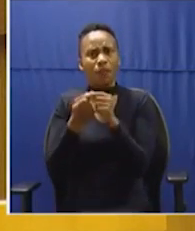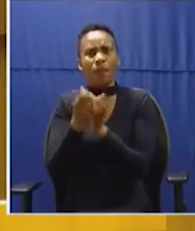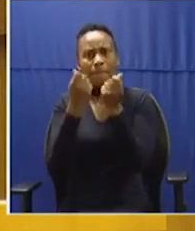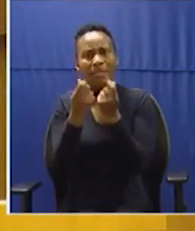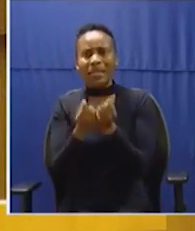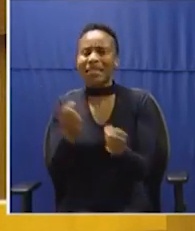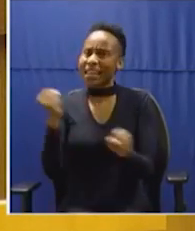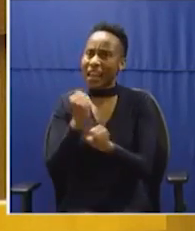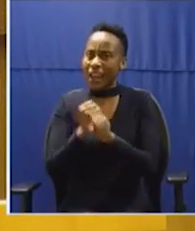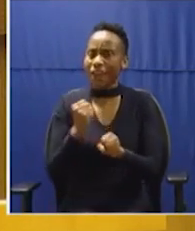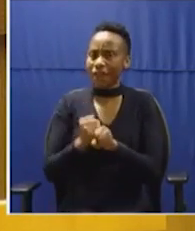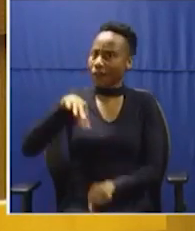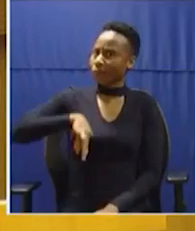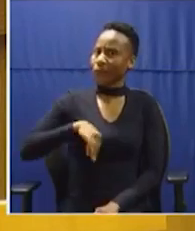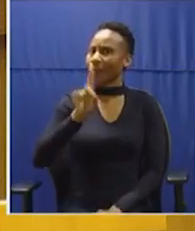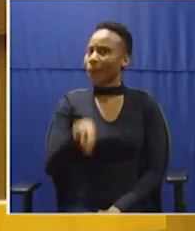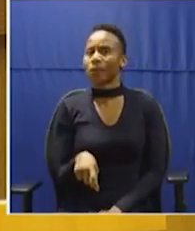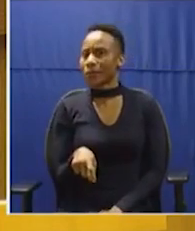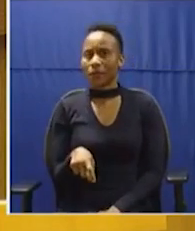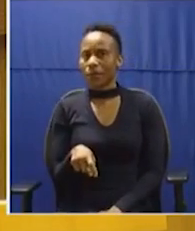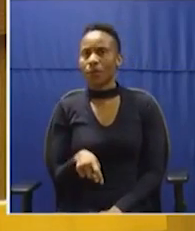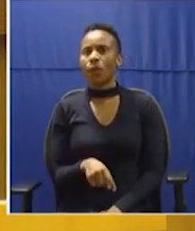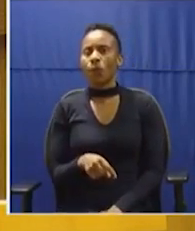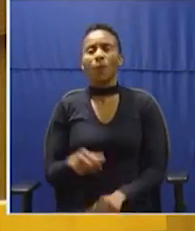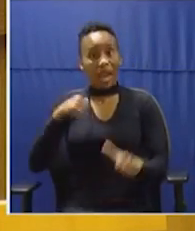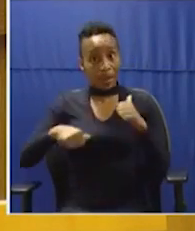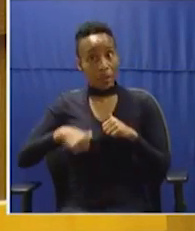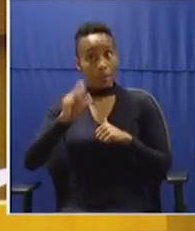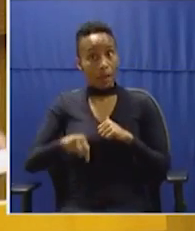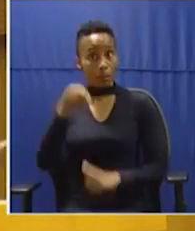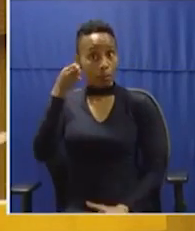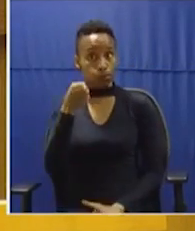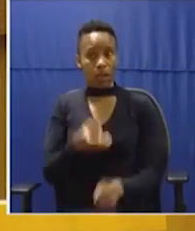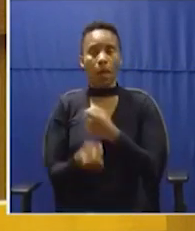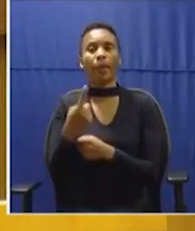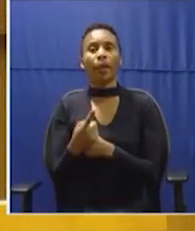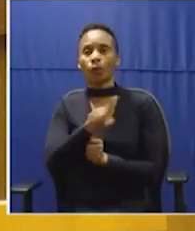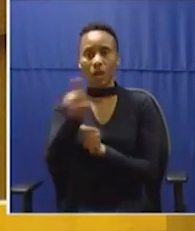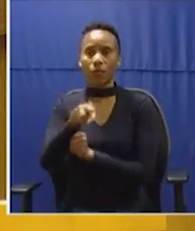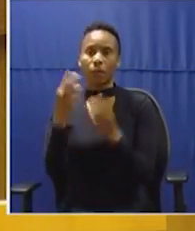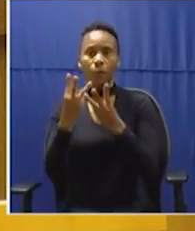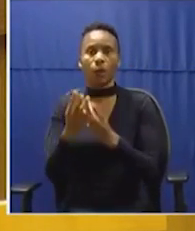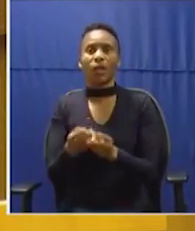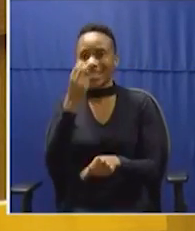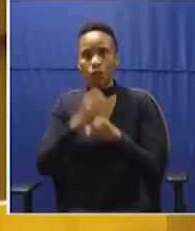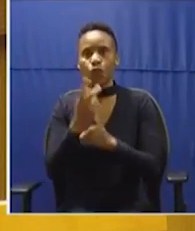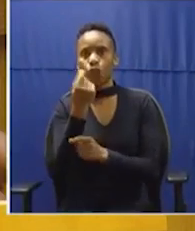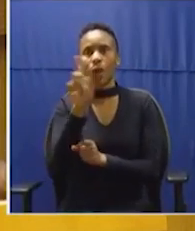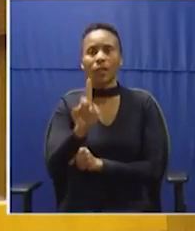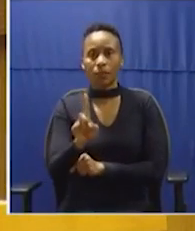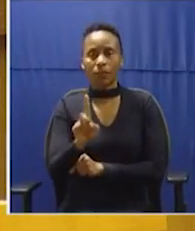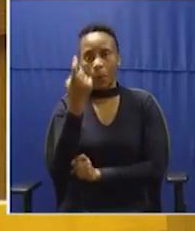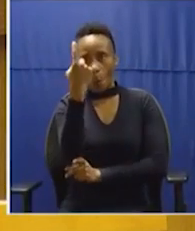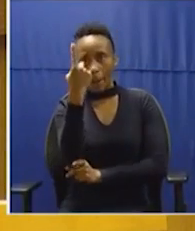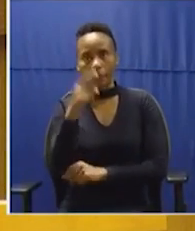be given to them. And there must be action, unmitigated action in that regard. But what is to be done? One is